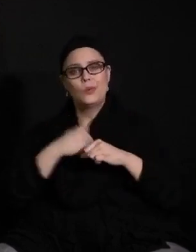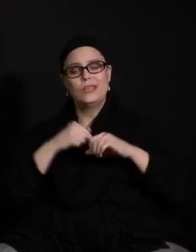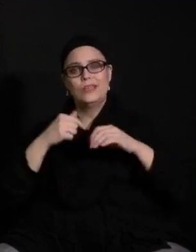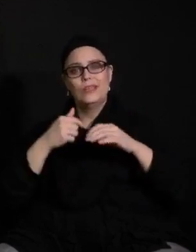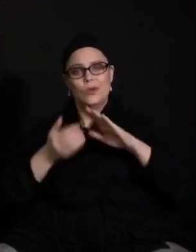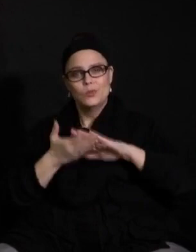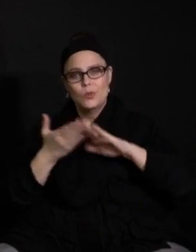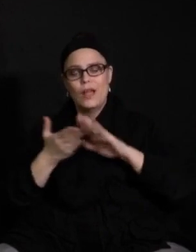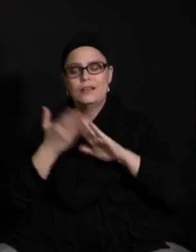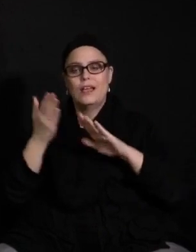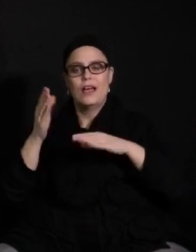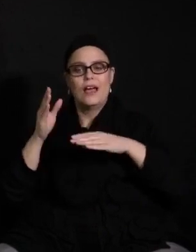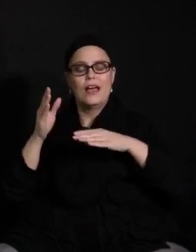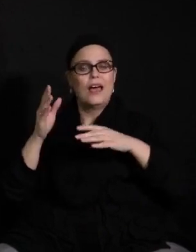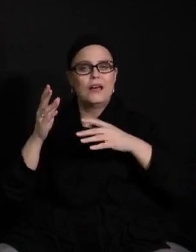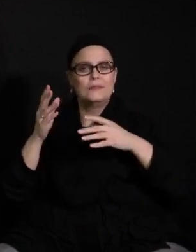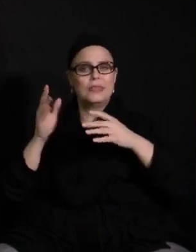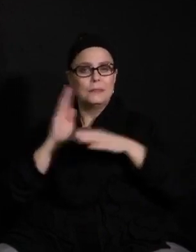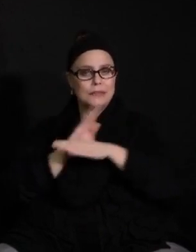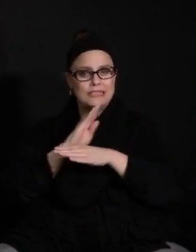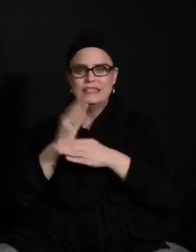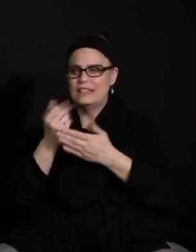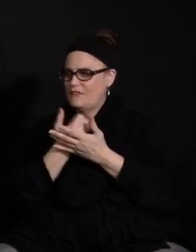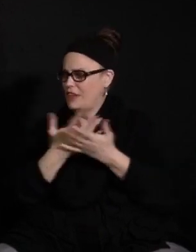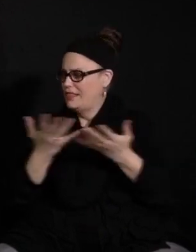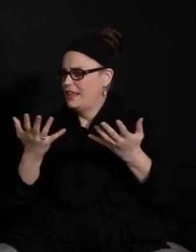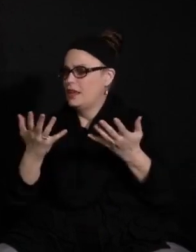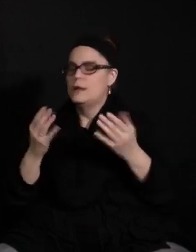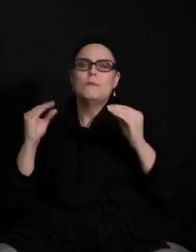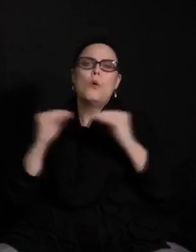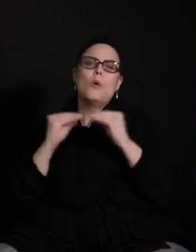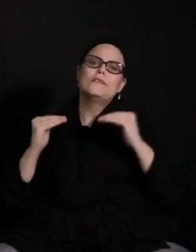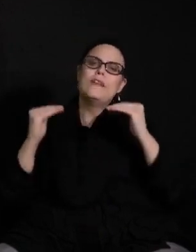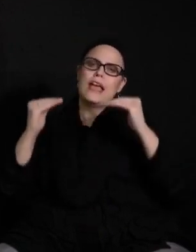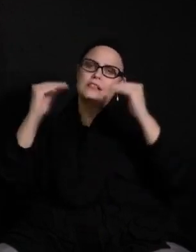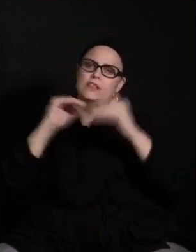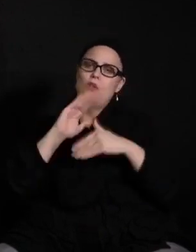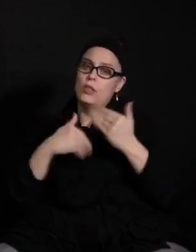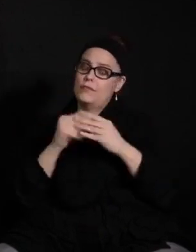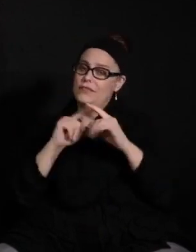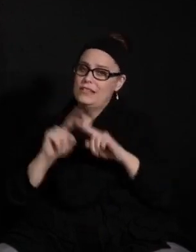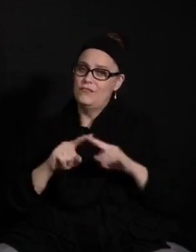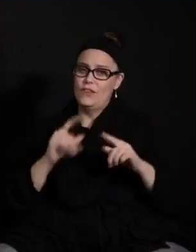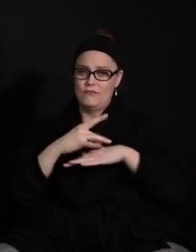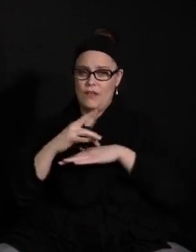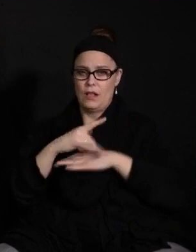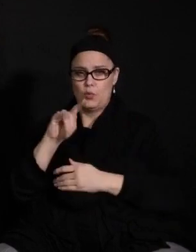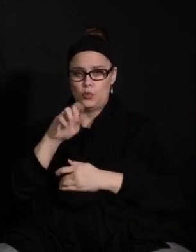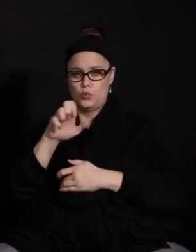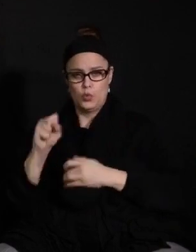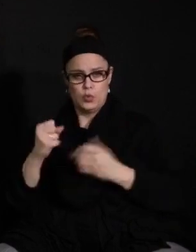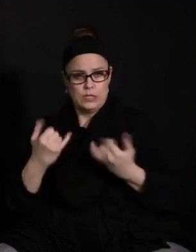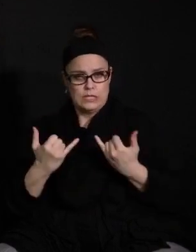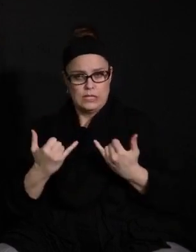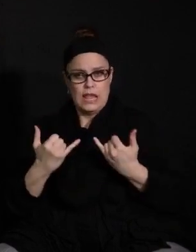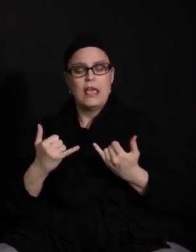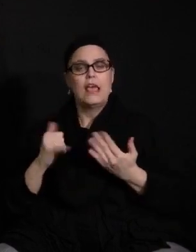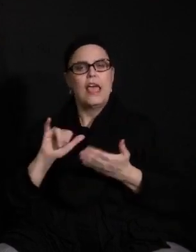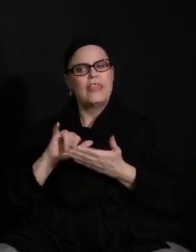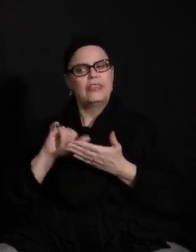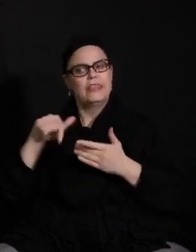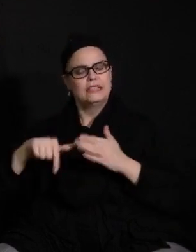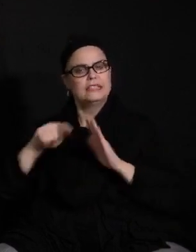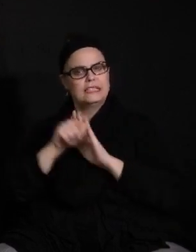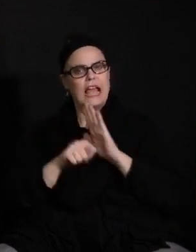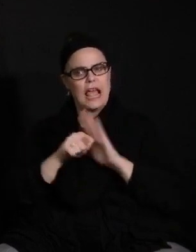in the district will change and will be far more advanced with the tools that are available today. And again, I think this time has forced us